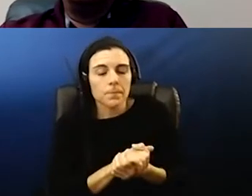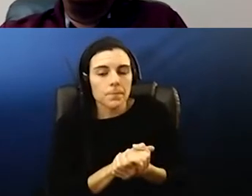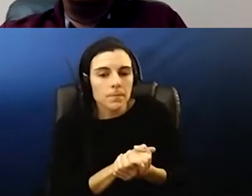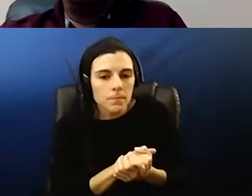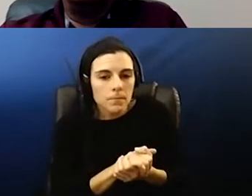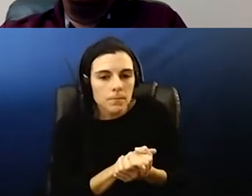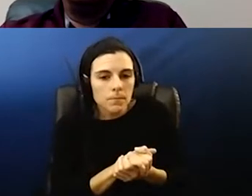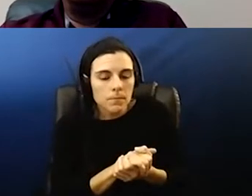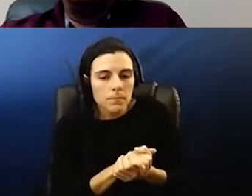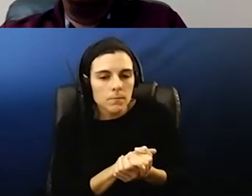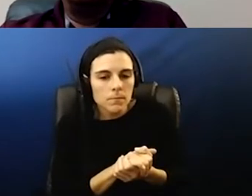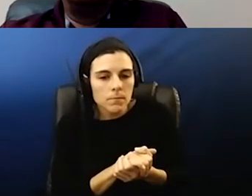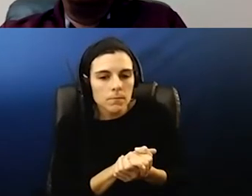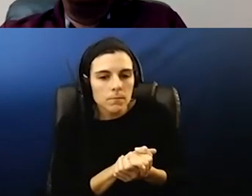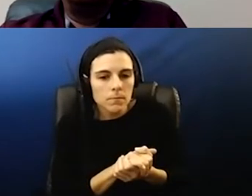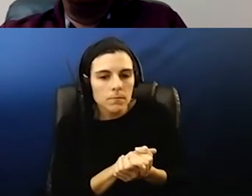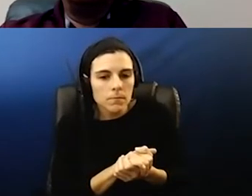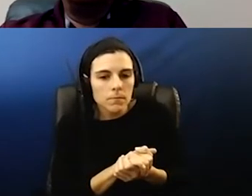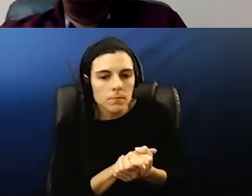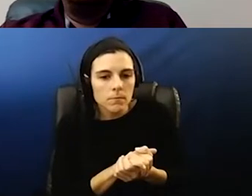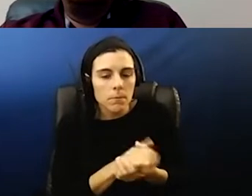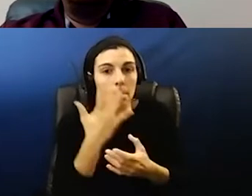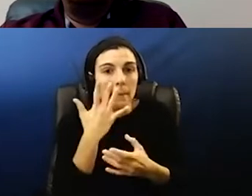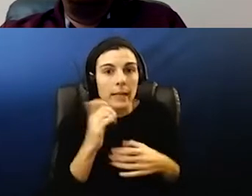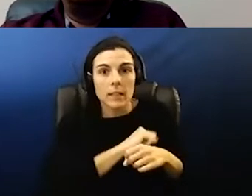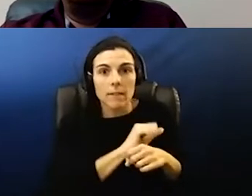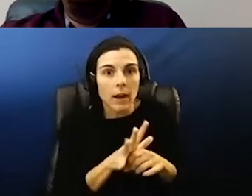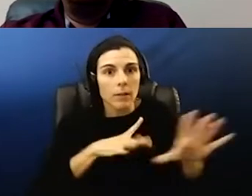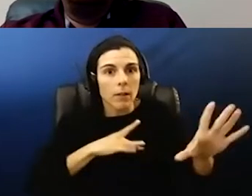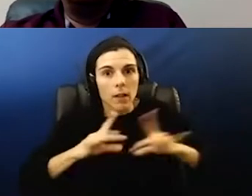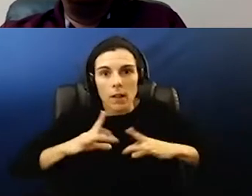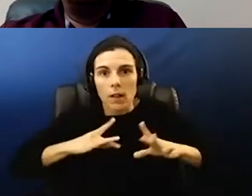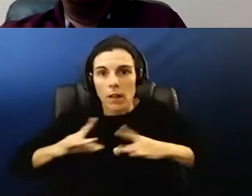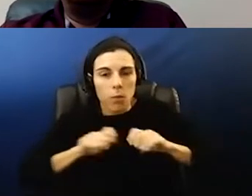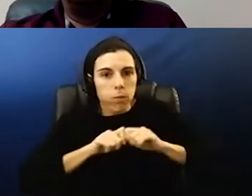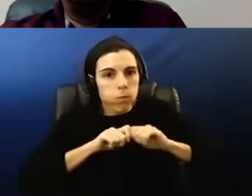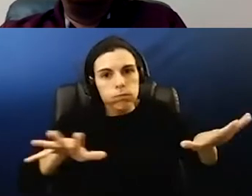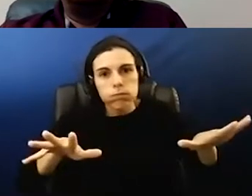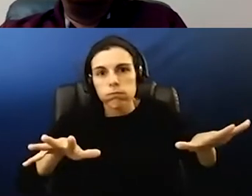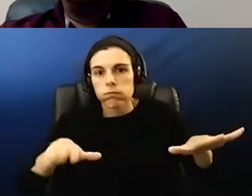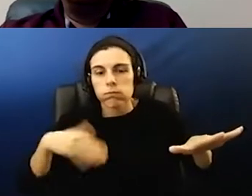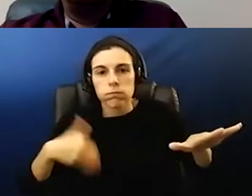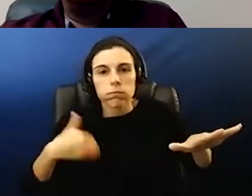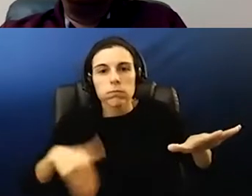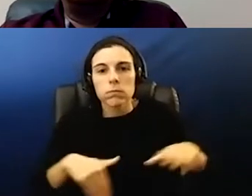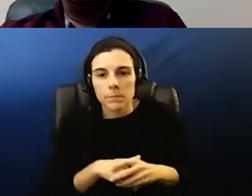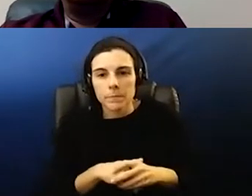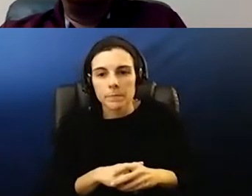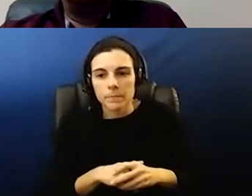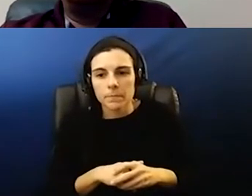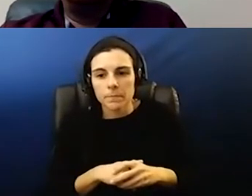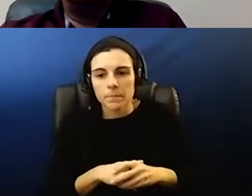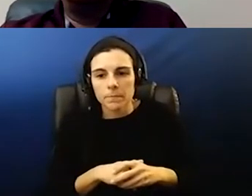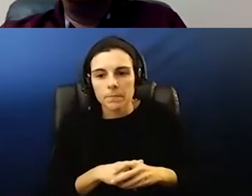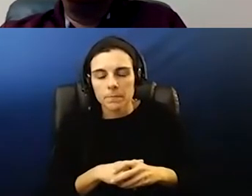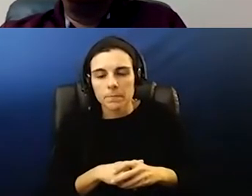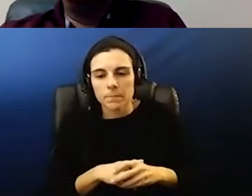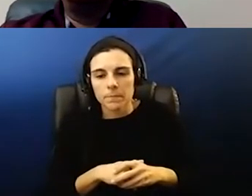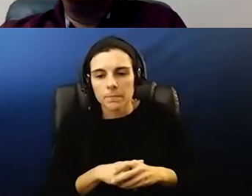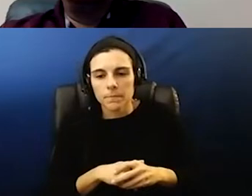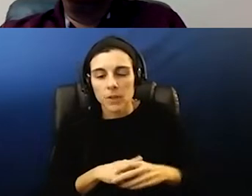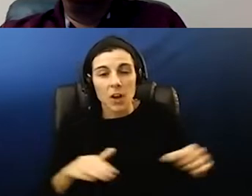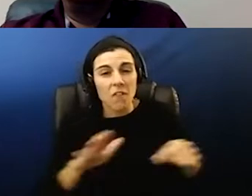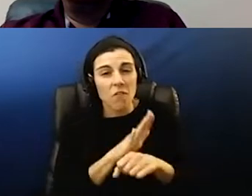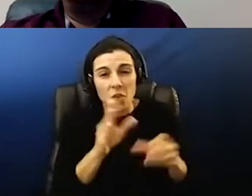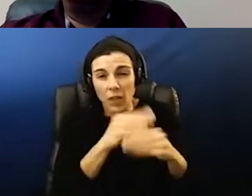contagious nature of the virus has become paramount or um you know an entire campus